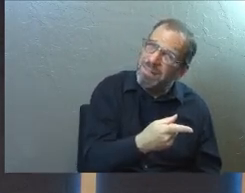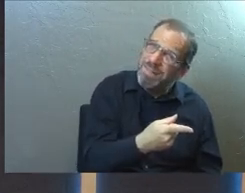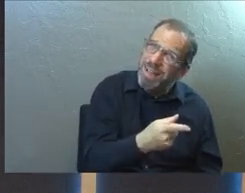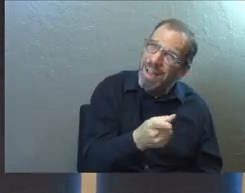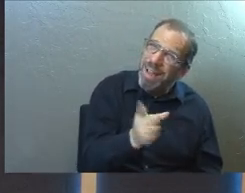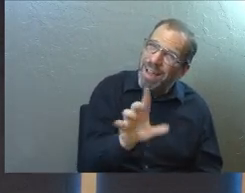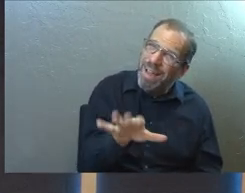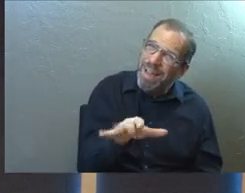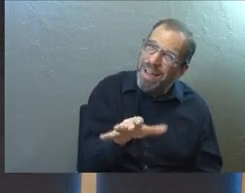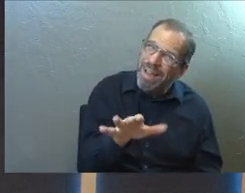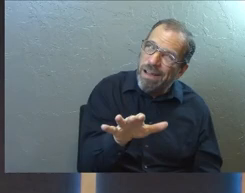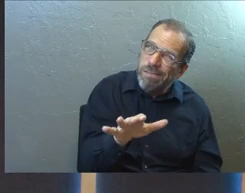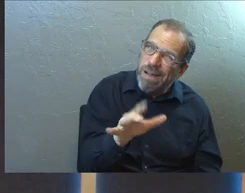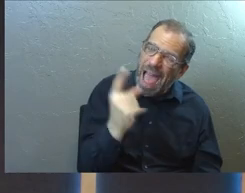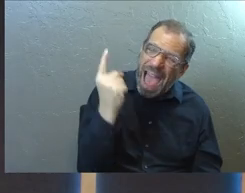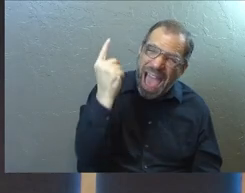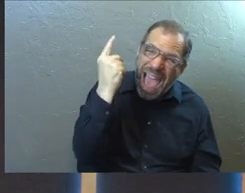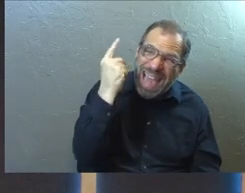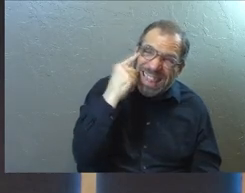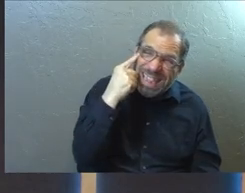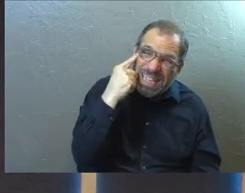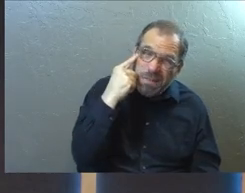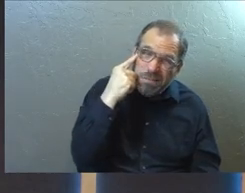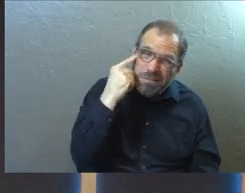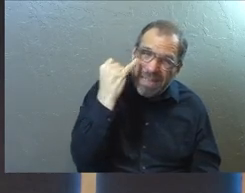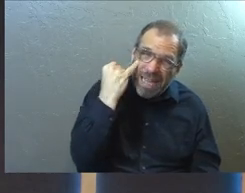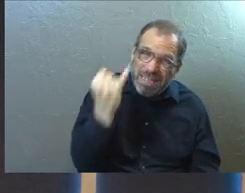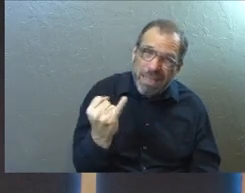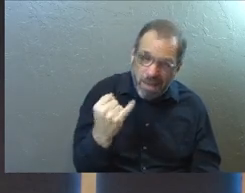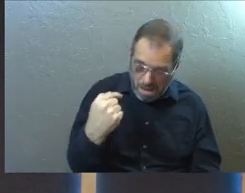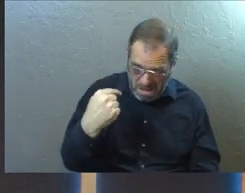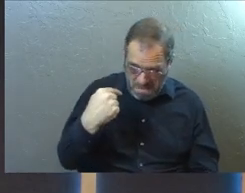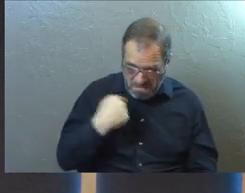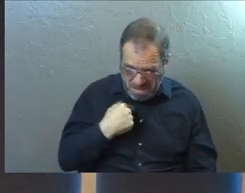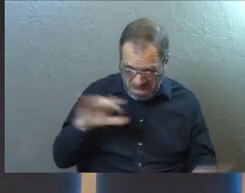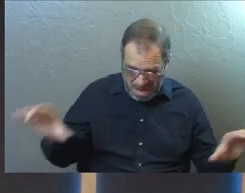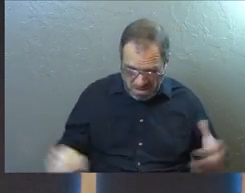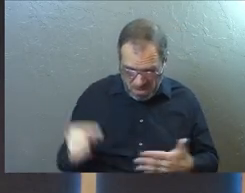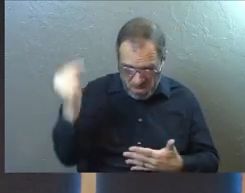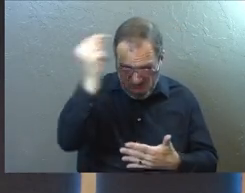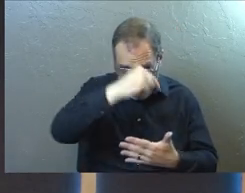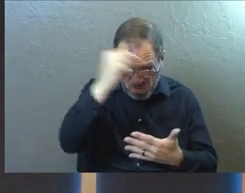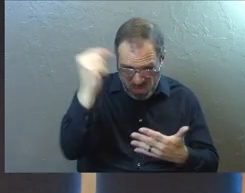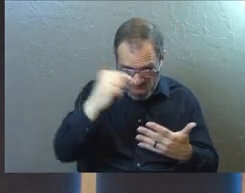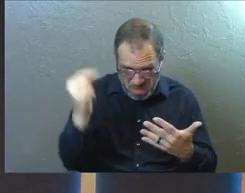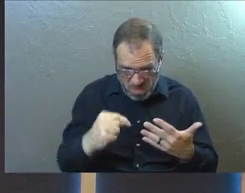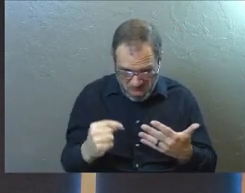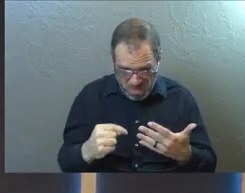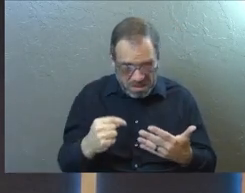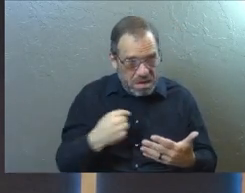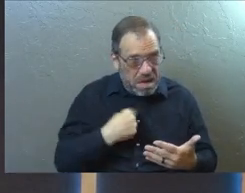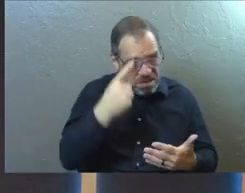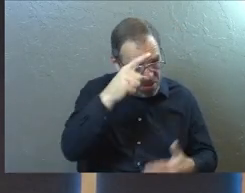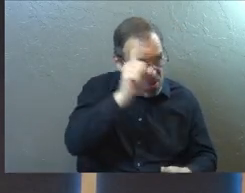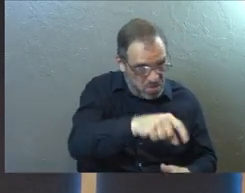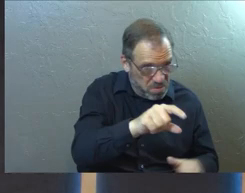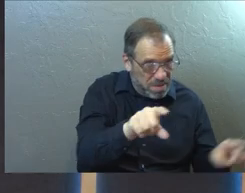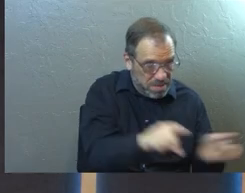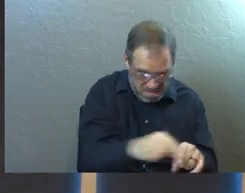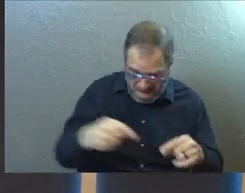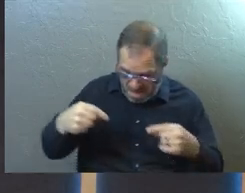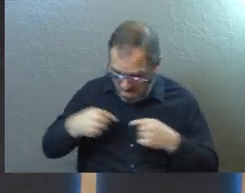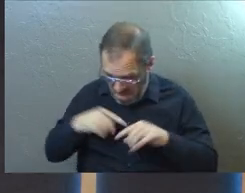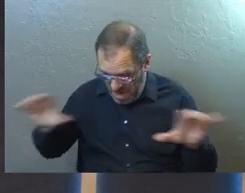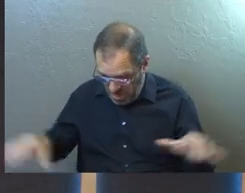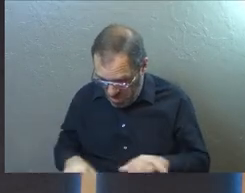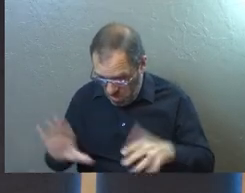a really big moment. I think it goes back to that idea of I had to do this. And so I think you should have to do this. I